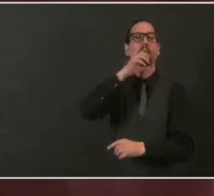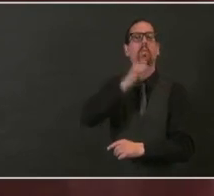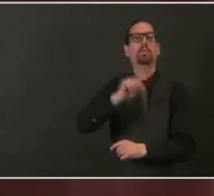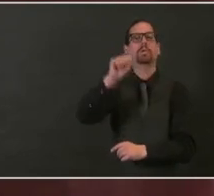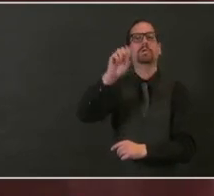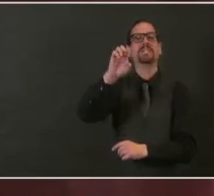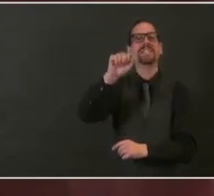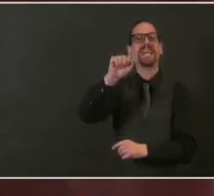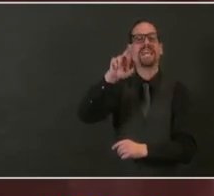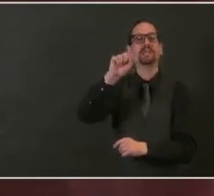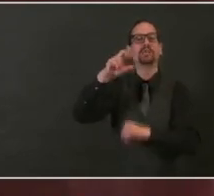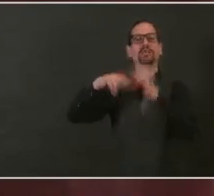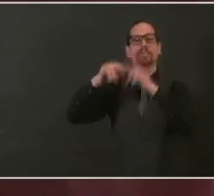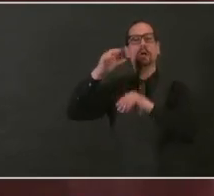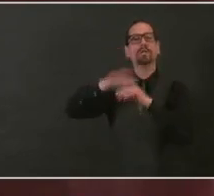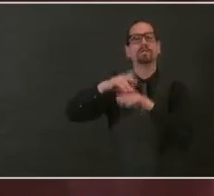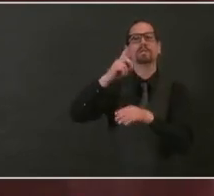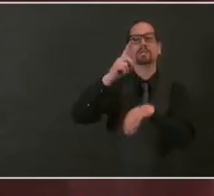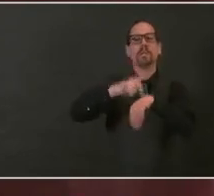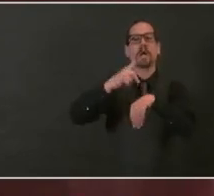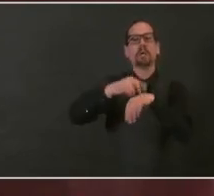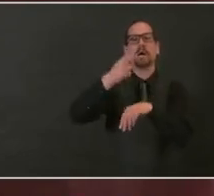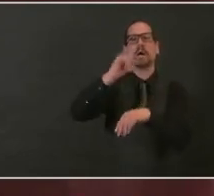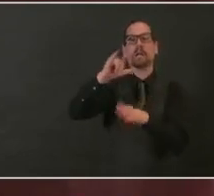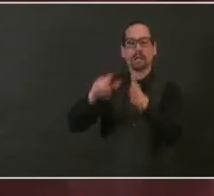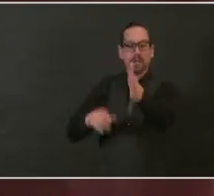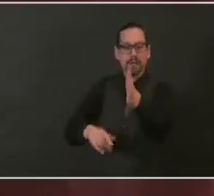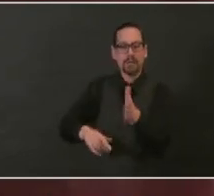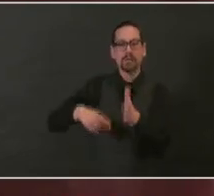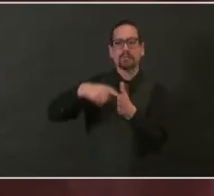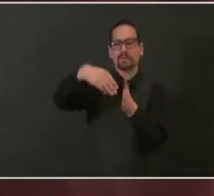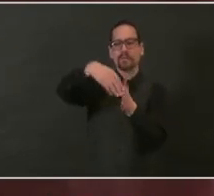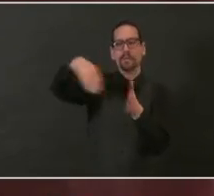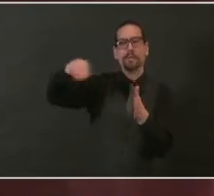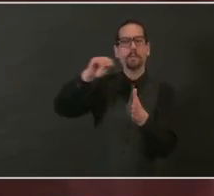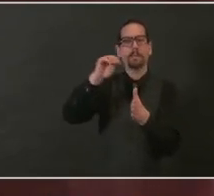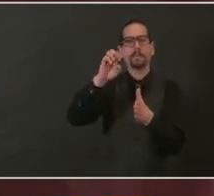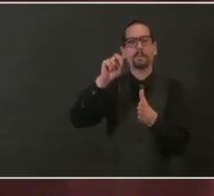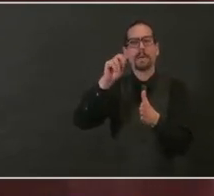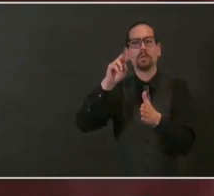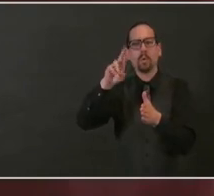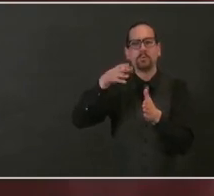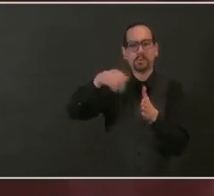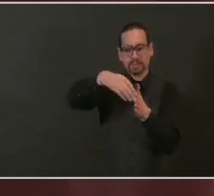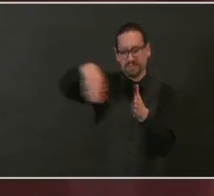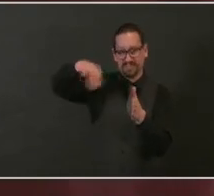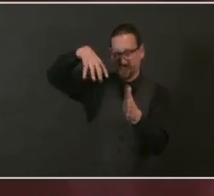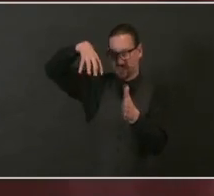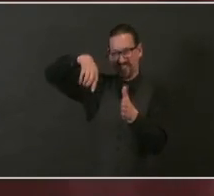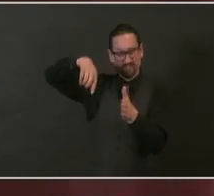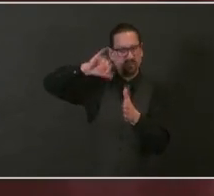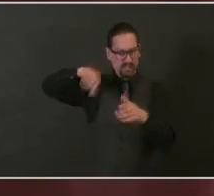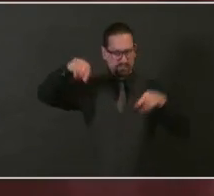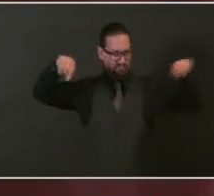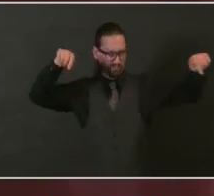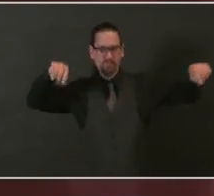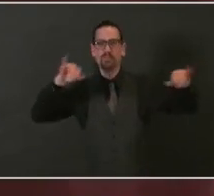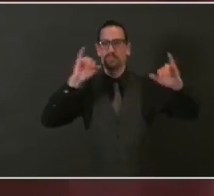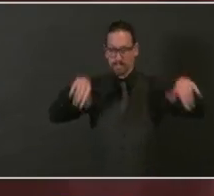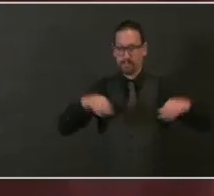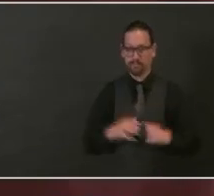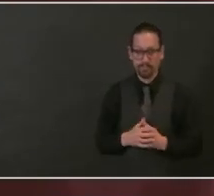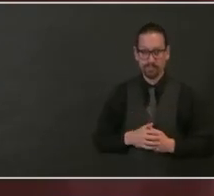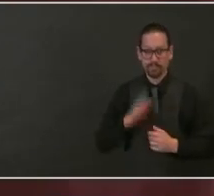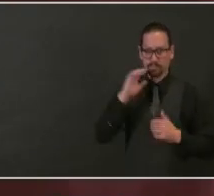Department Store was previously. True Rhode Island style of location. People will be able to